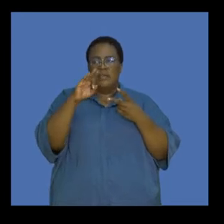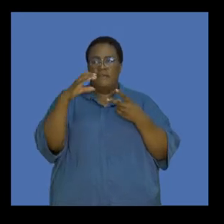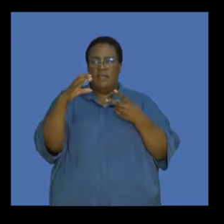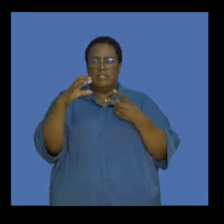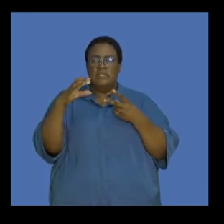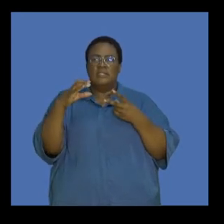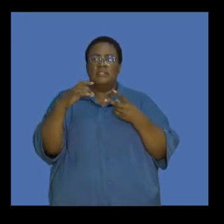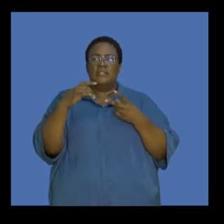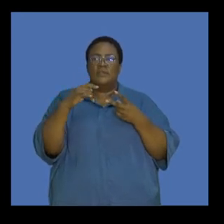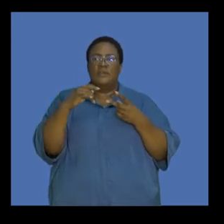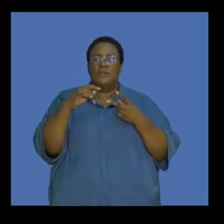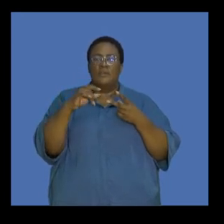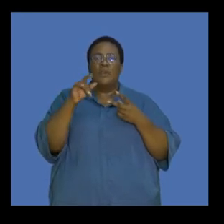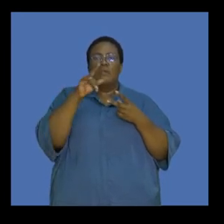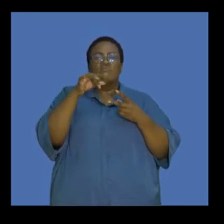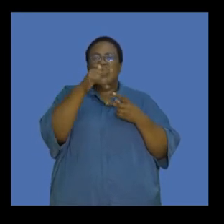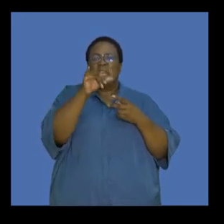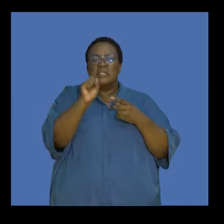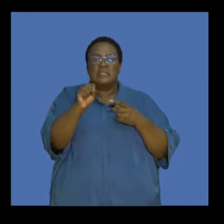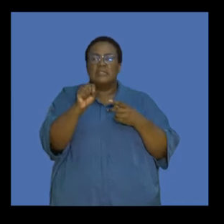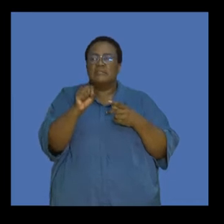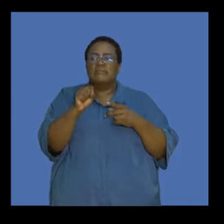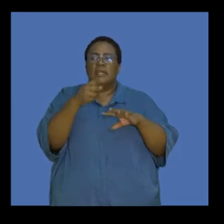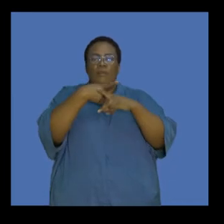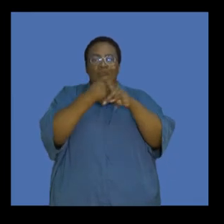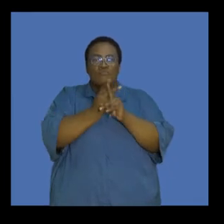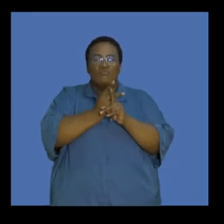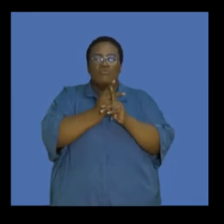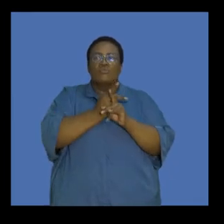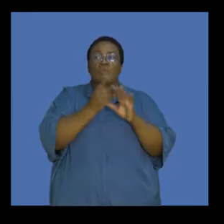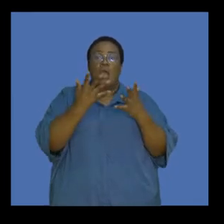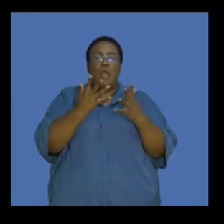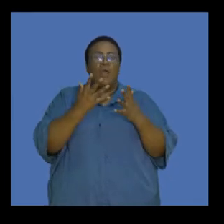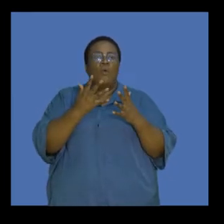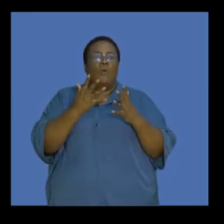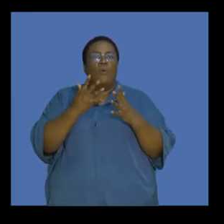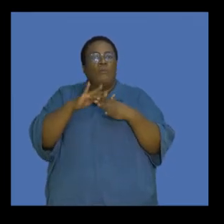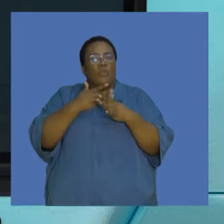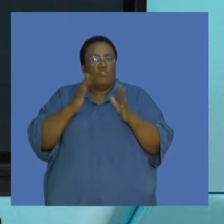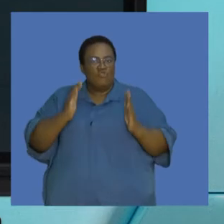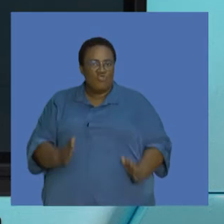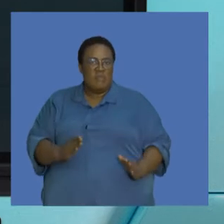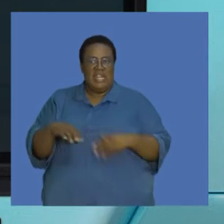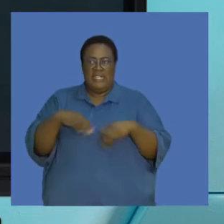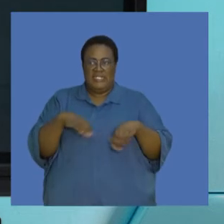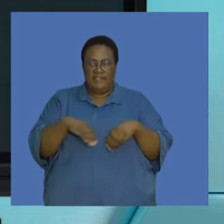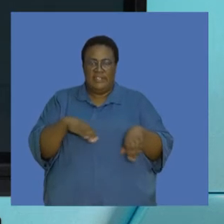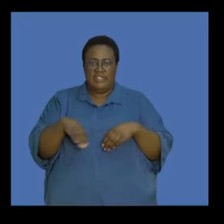chlorofluorocarbons. And by synthetic I mean these are gases that are produced due to human activity.